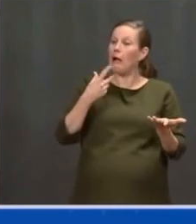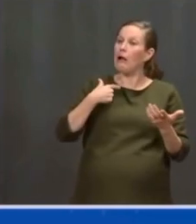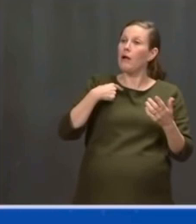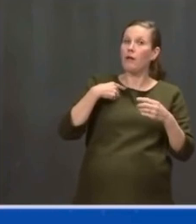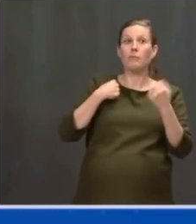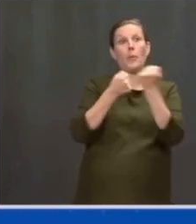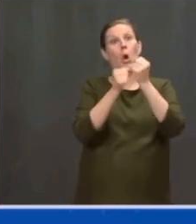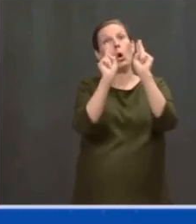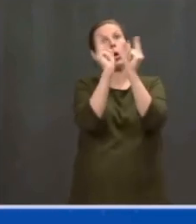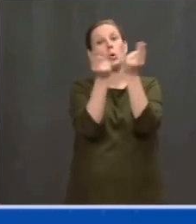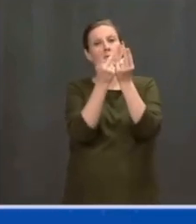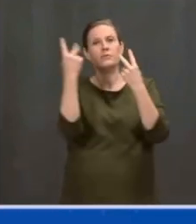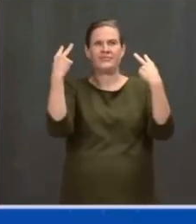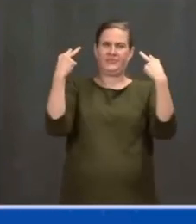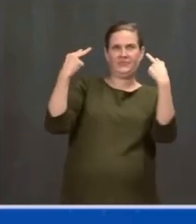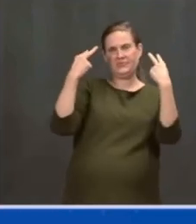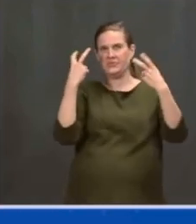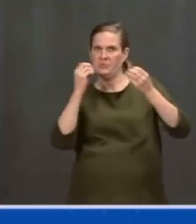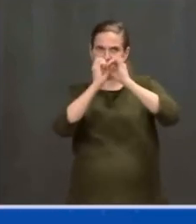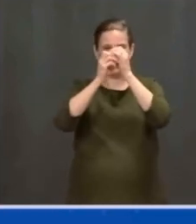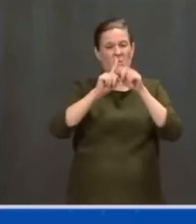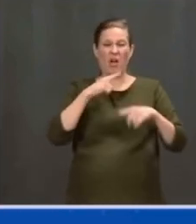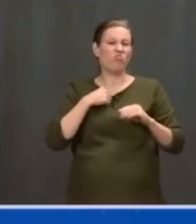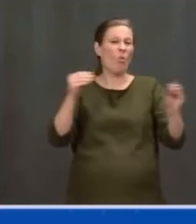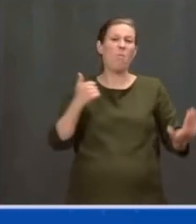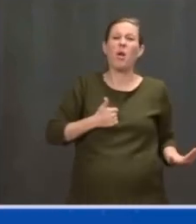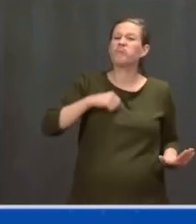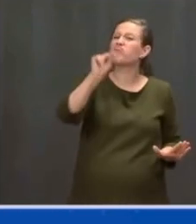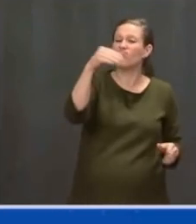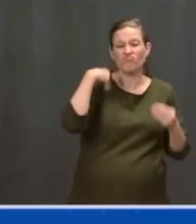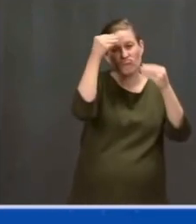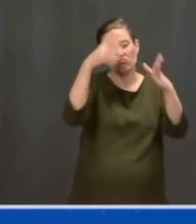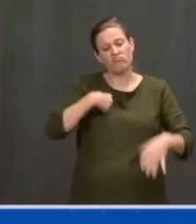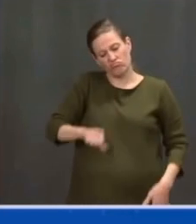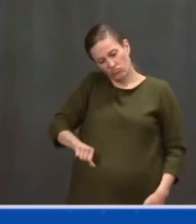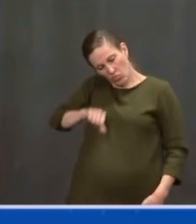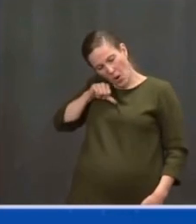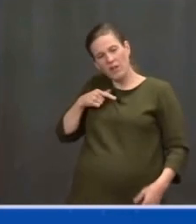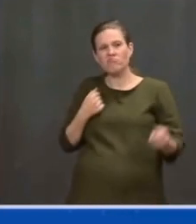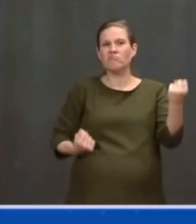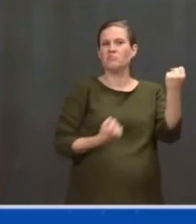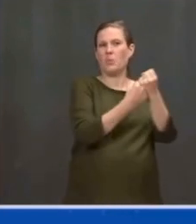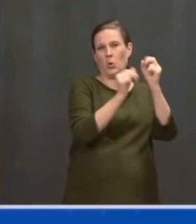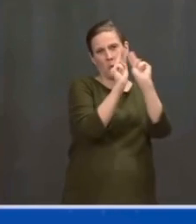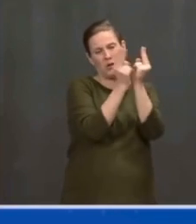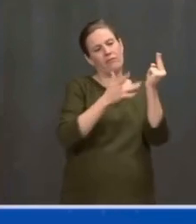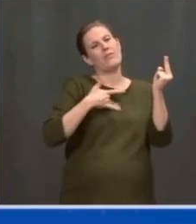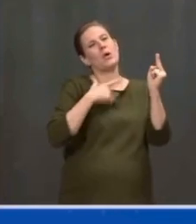class. It's about time they start to get a piece of the action. To all my colleagues,